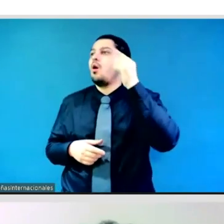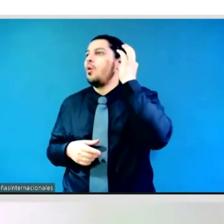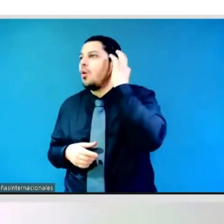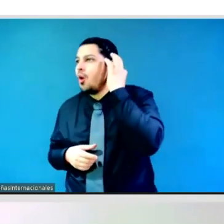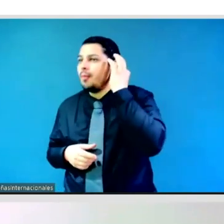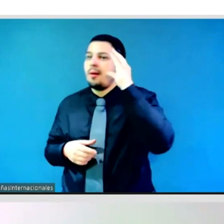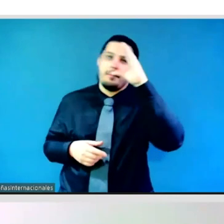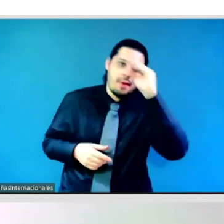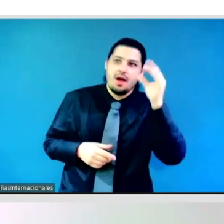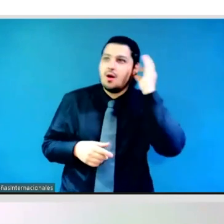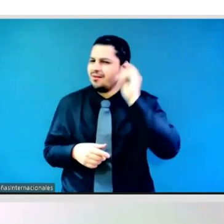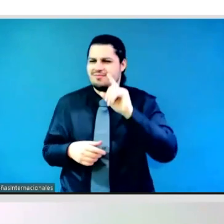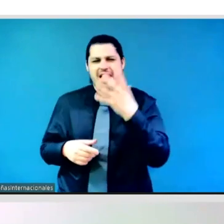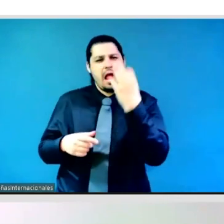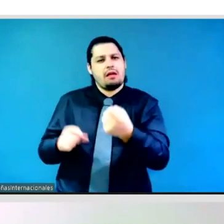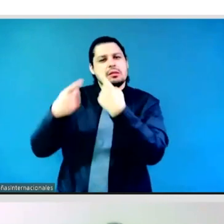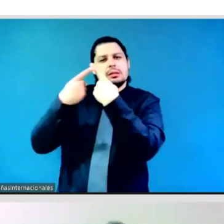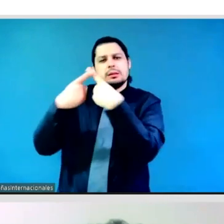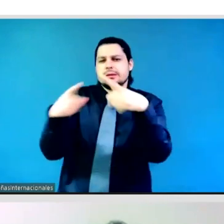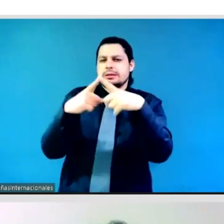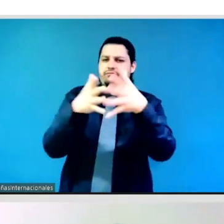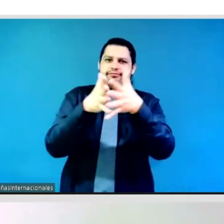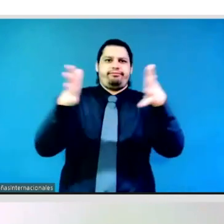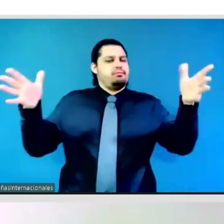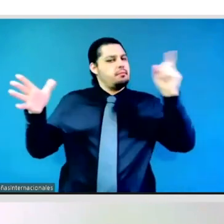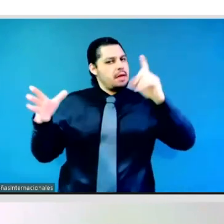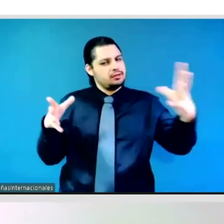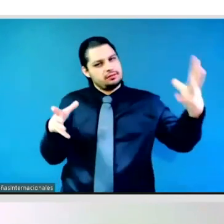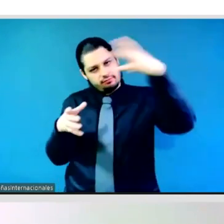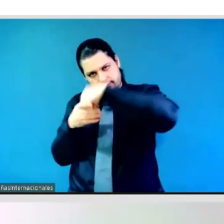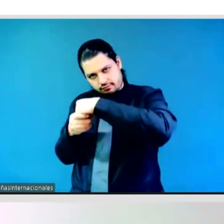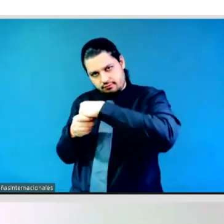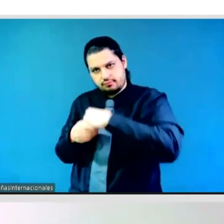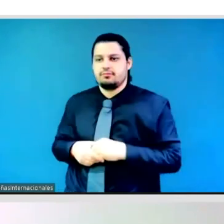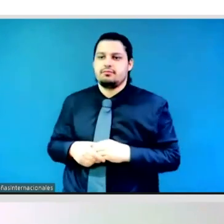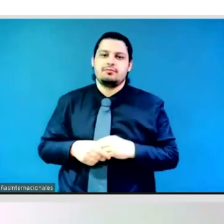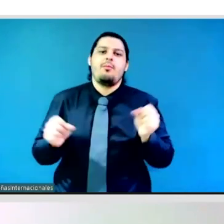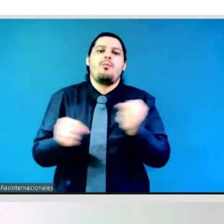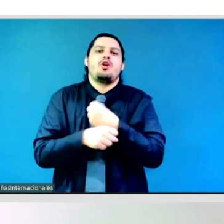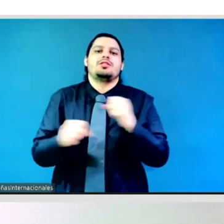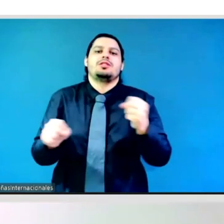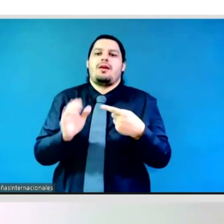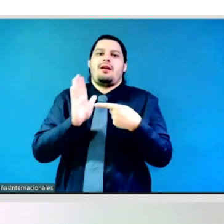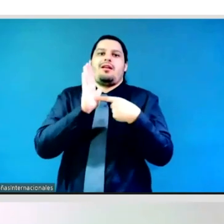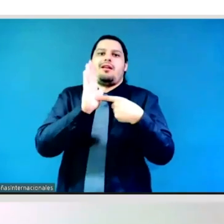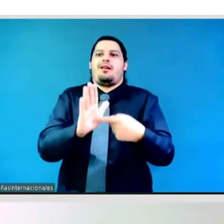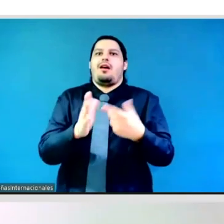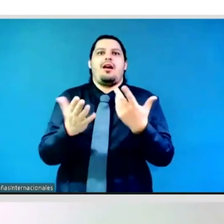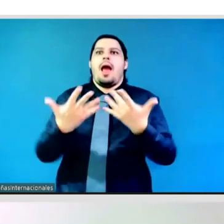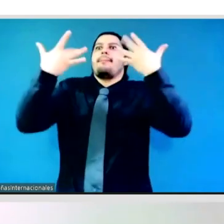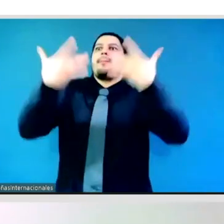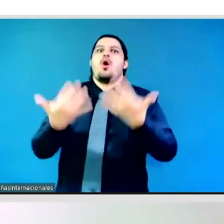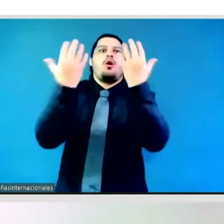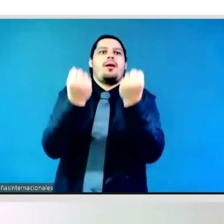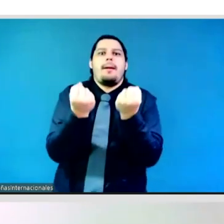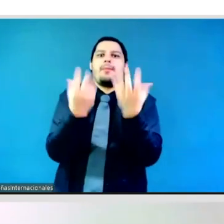only so we could talk about numbers, but actually effective participation is key to remember. When it comes to data and accountability, speak to